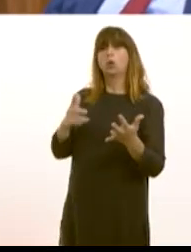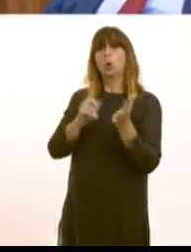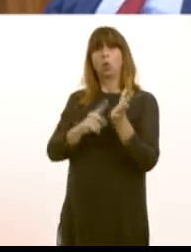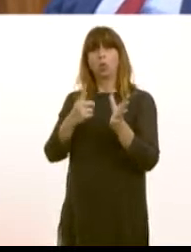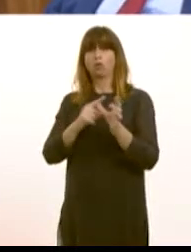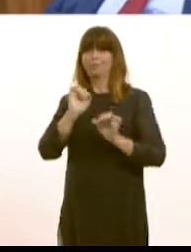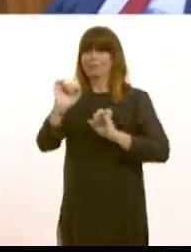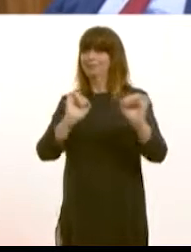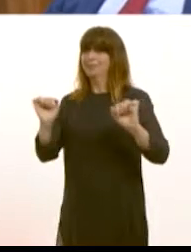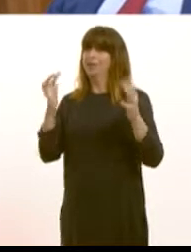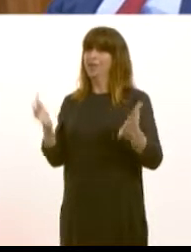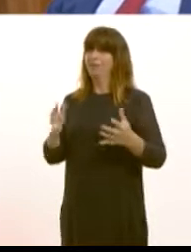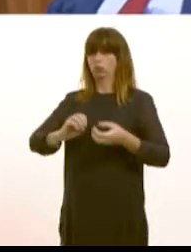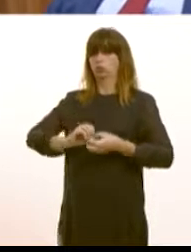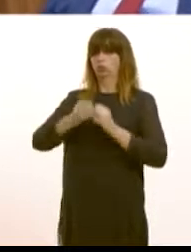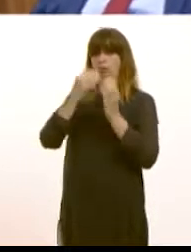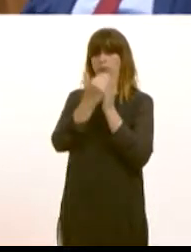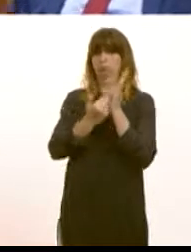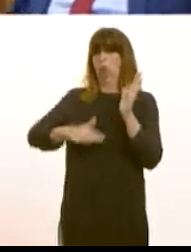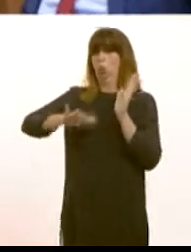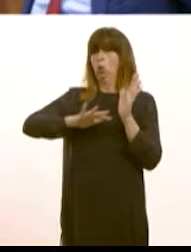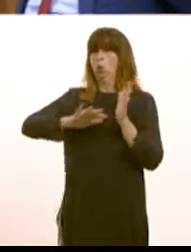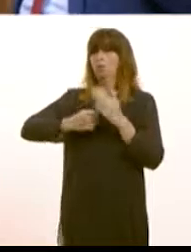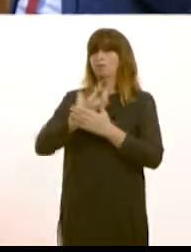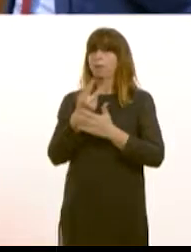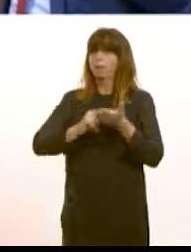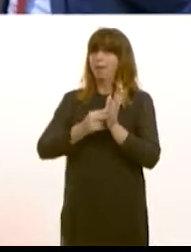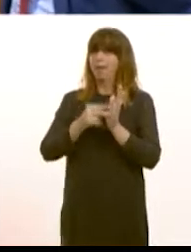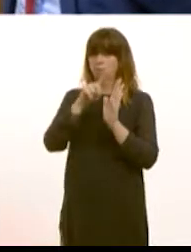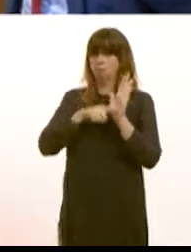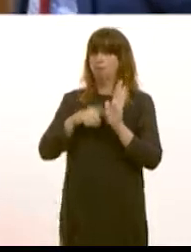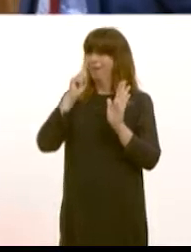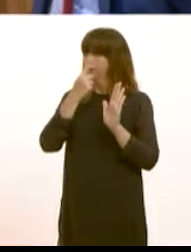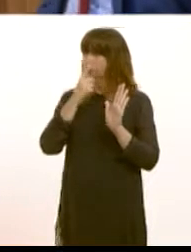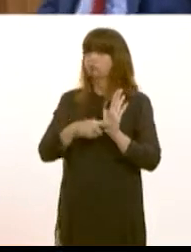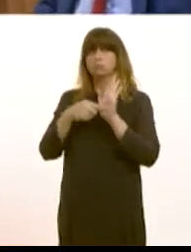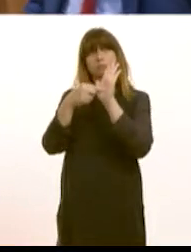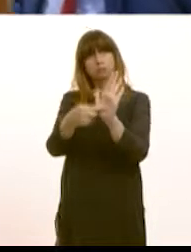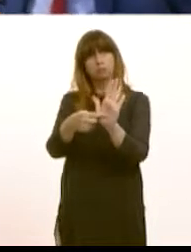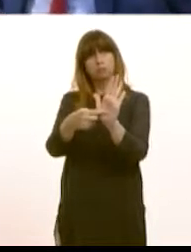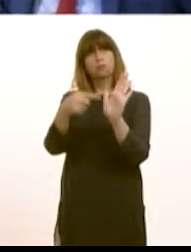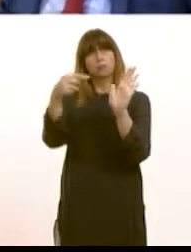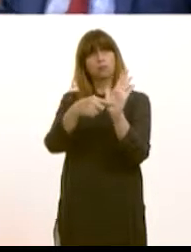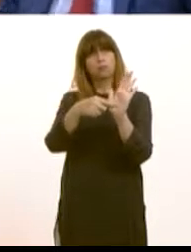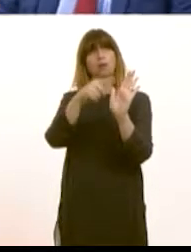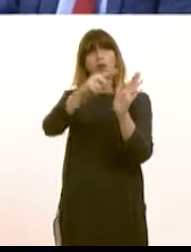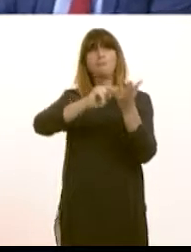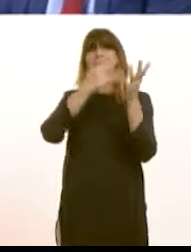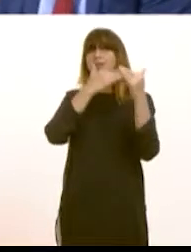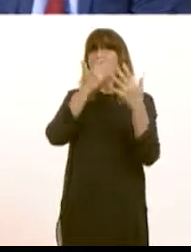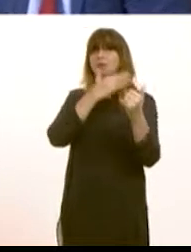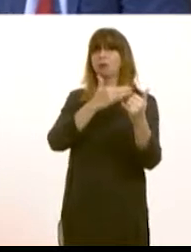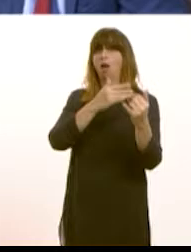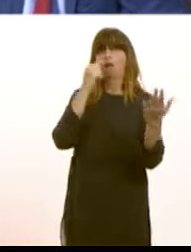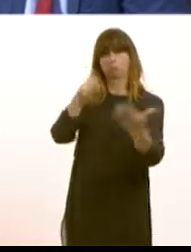to produce a local development plan put forward the evidence for their plans have those plans tested by a planning inspector and I think